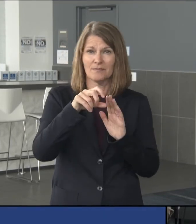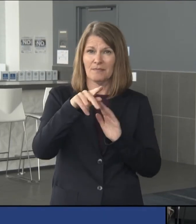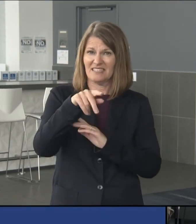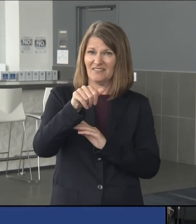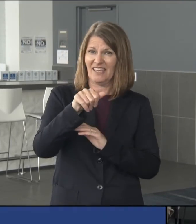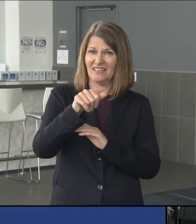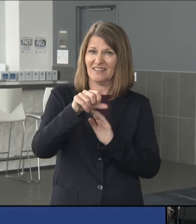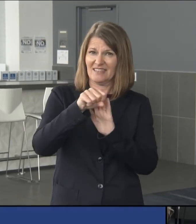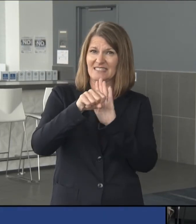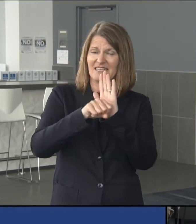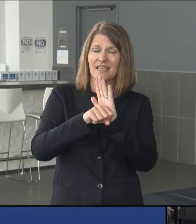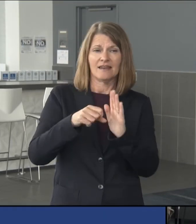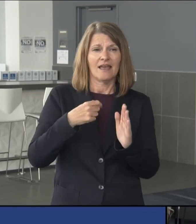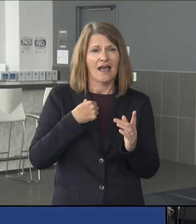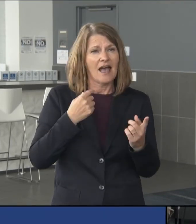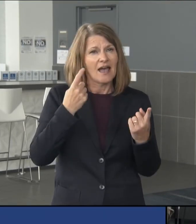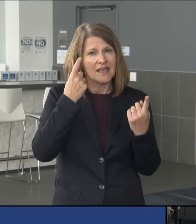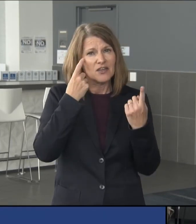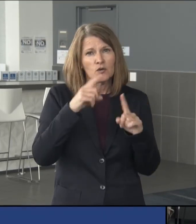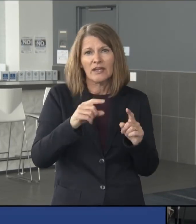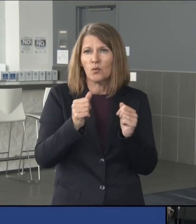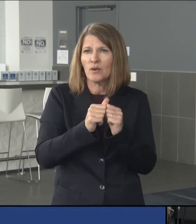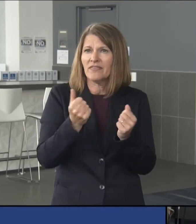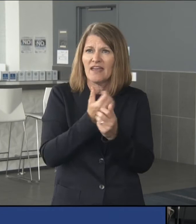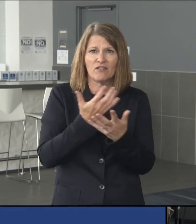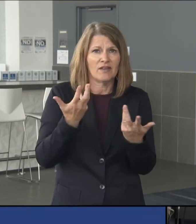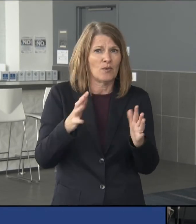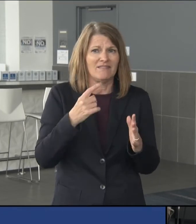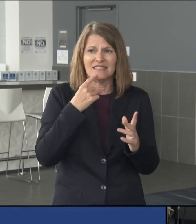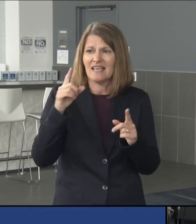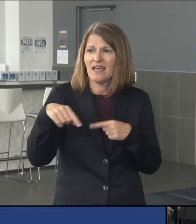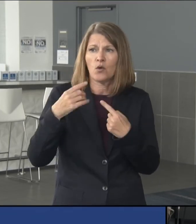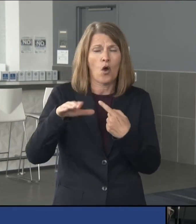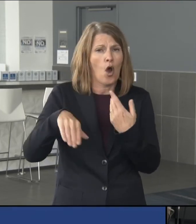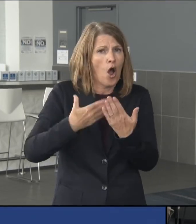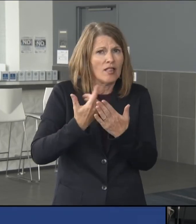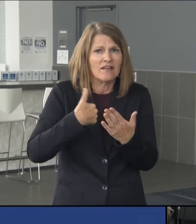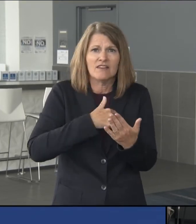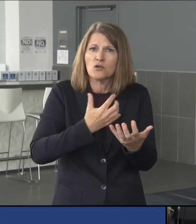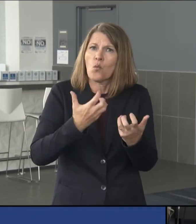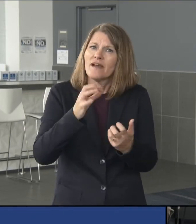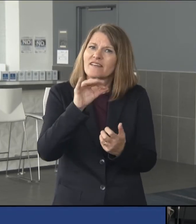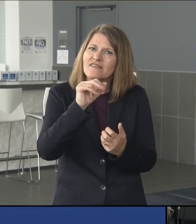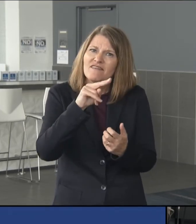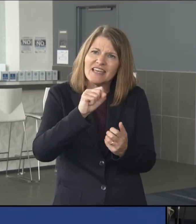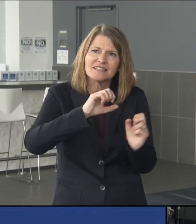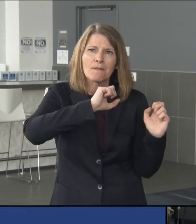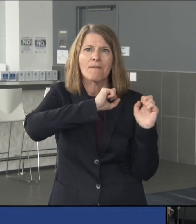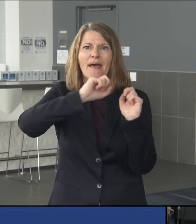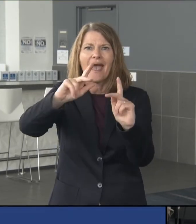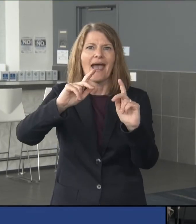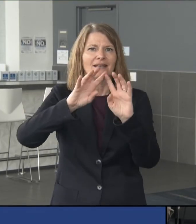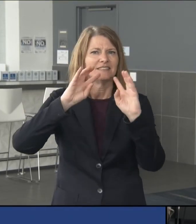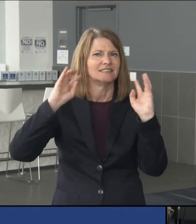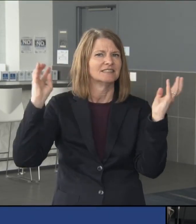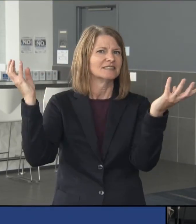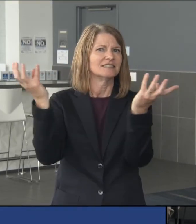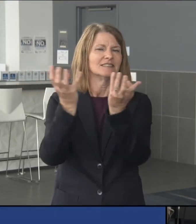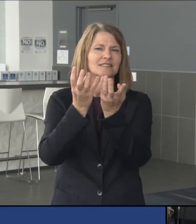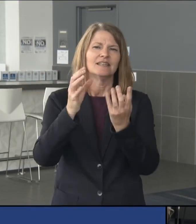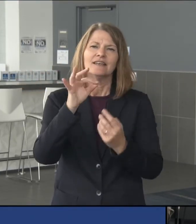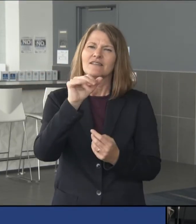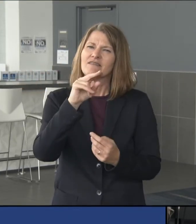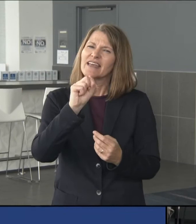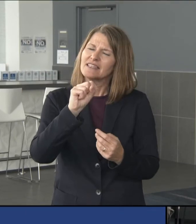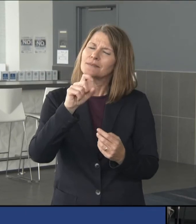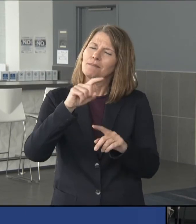I, I, I, I agree with everybody, everything they've said. All of us want to get the fans back there. Uh, the fans, we want to